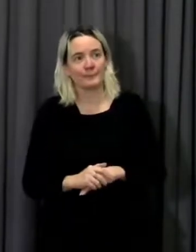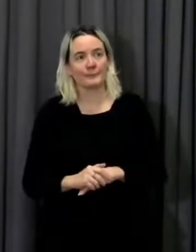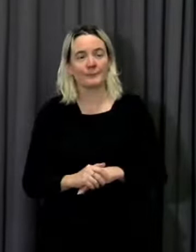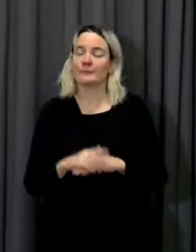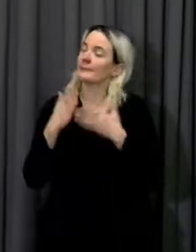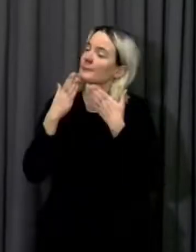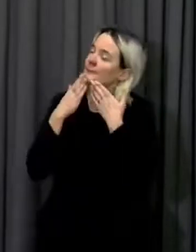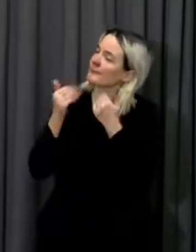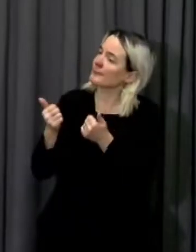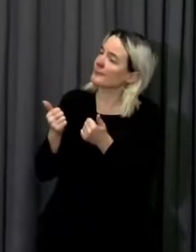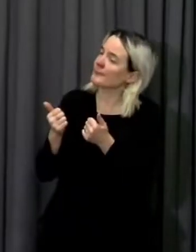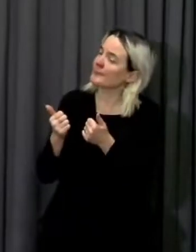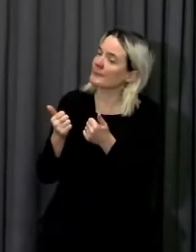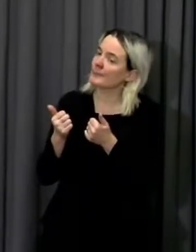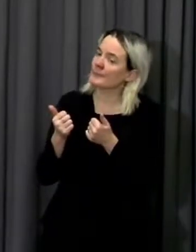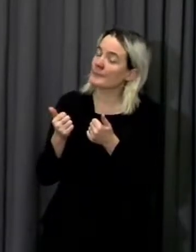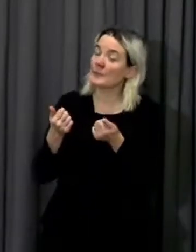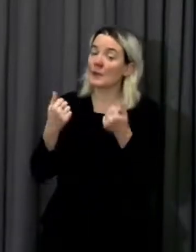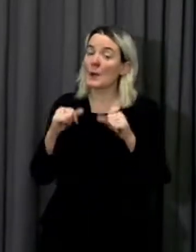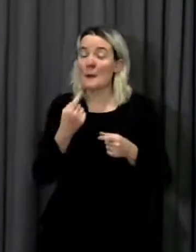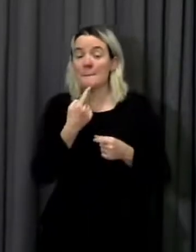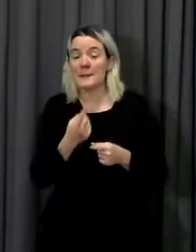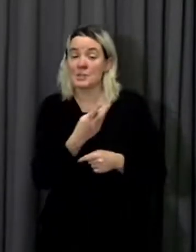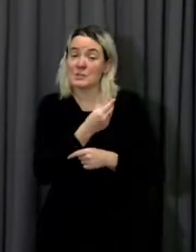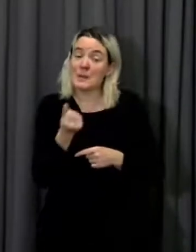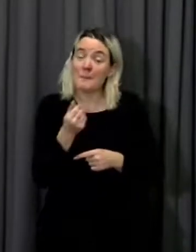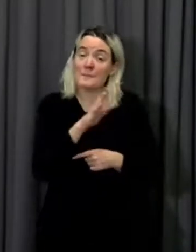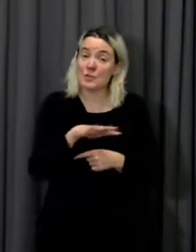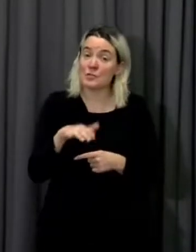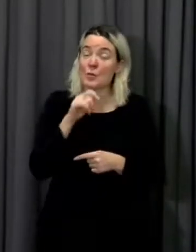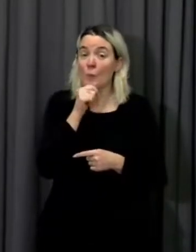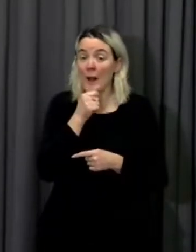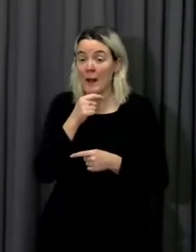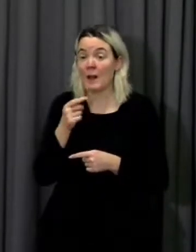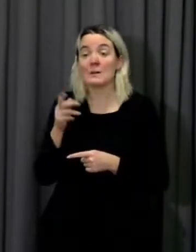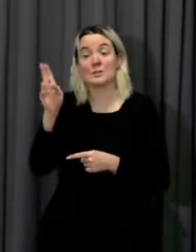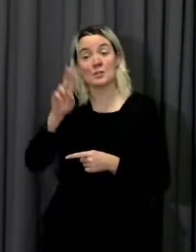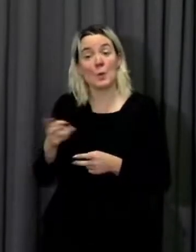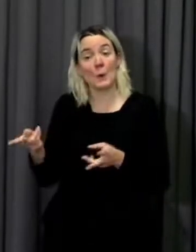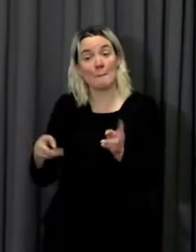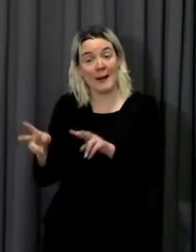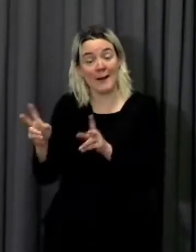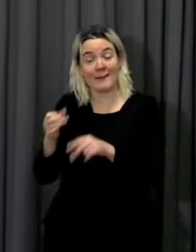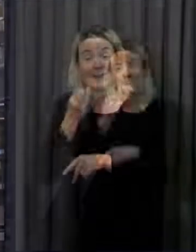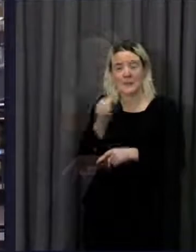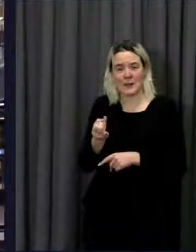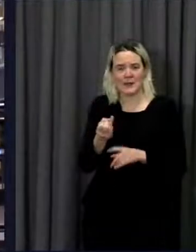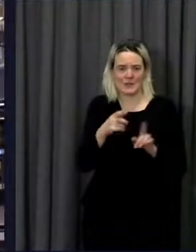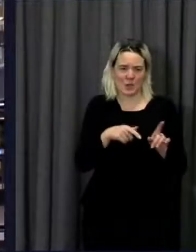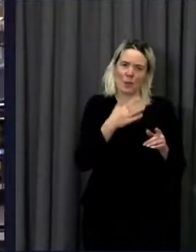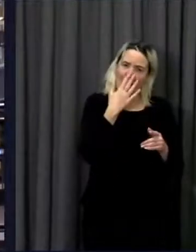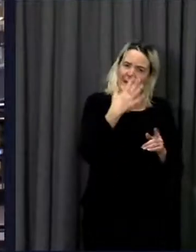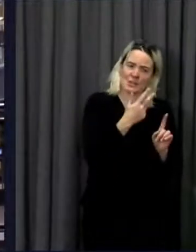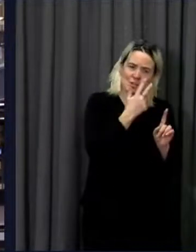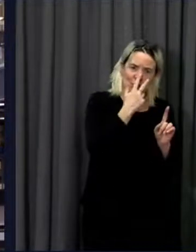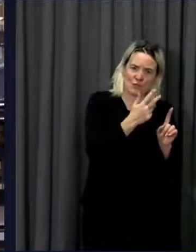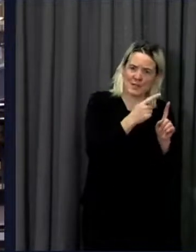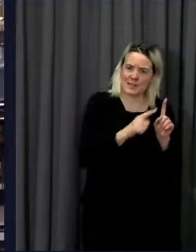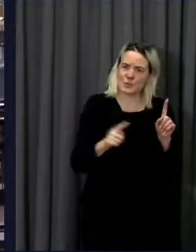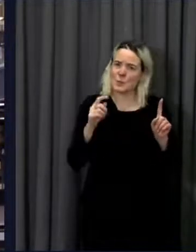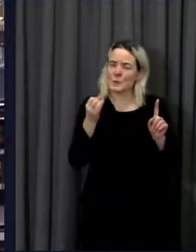Diolch, you mentioned that some children will be returning to school next week, three to seven-year-olds, and you said you'd be